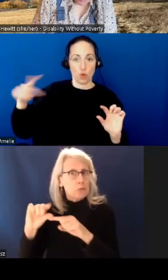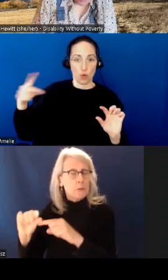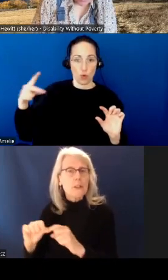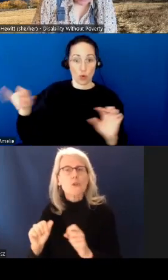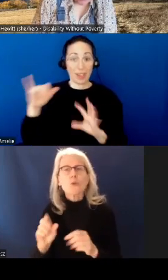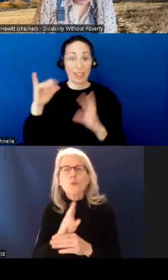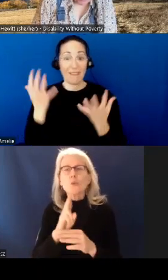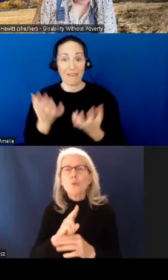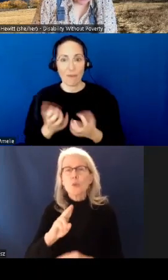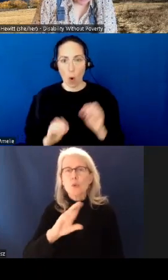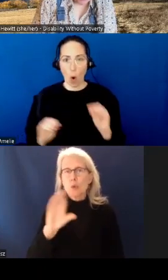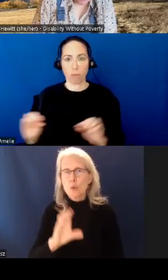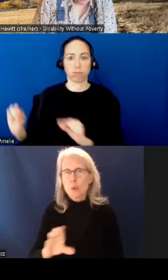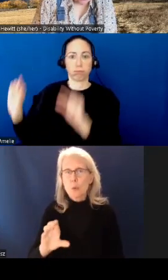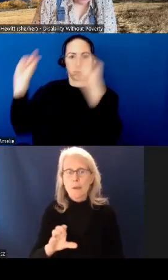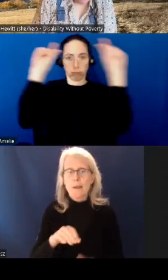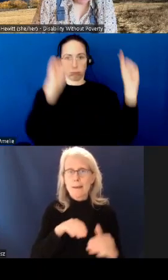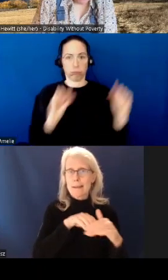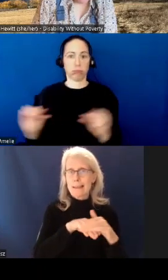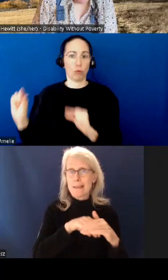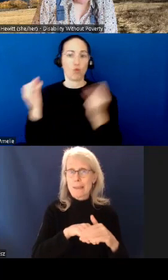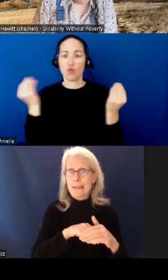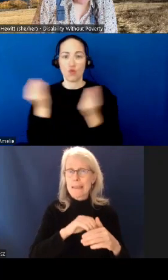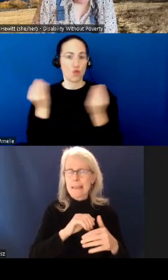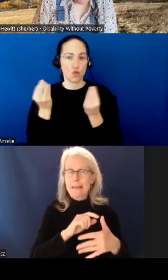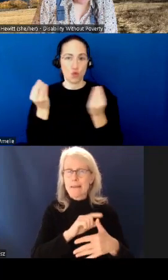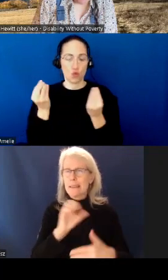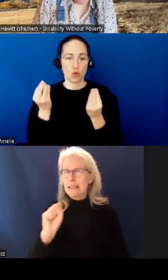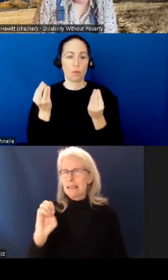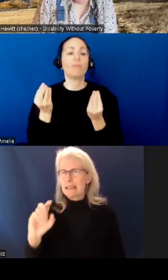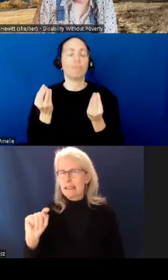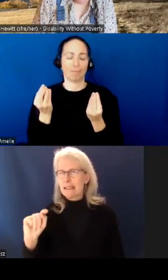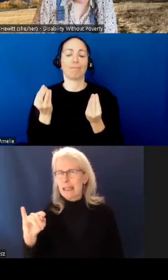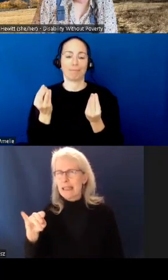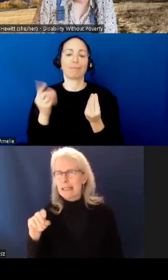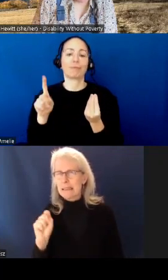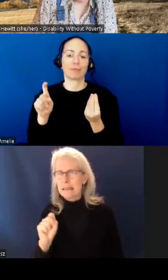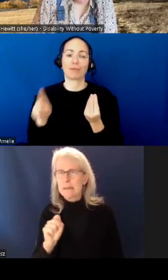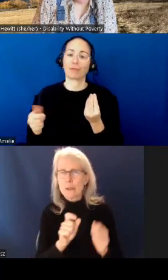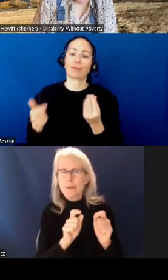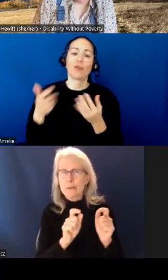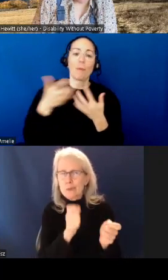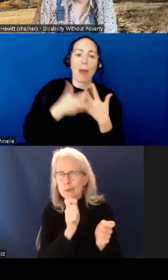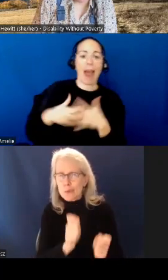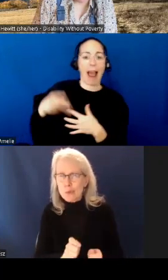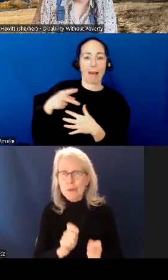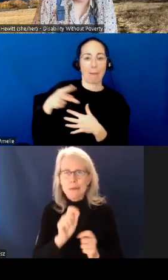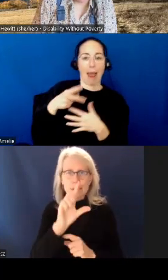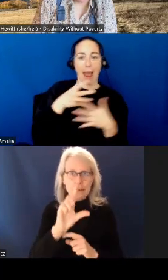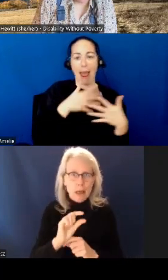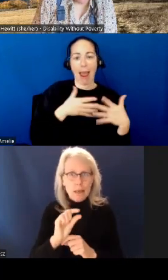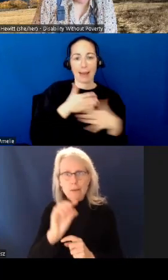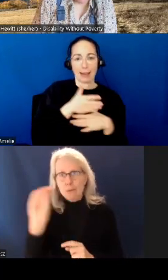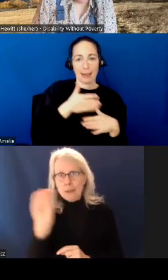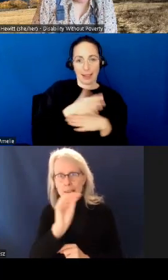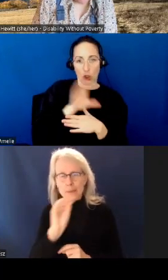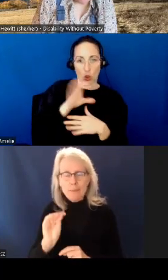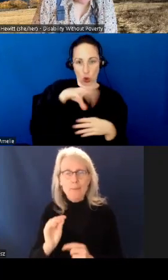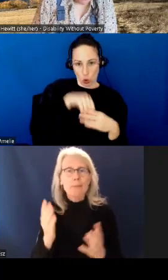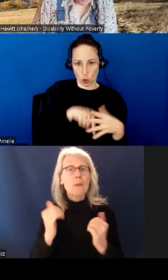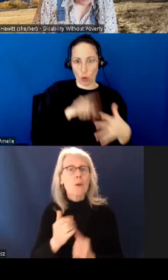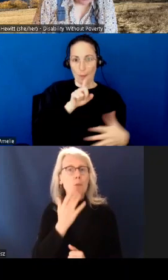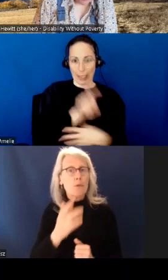Zoom accessibility settings. For those of you who would like to access French captions for the event today,